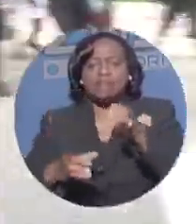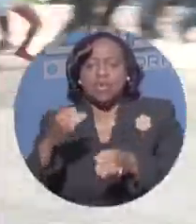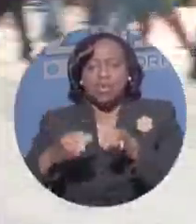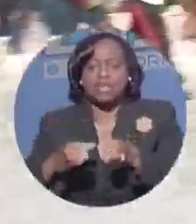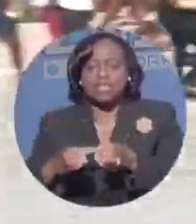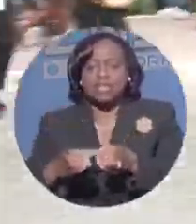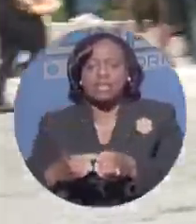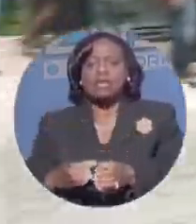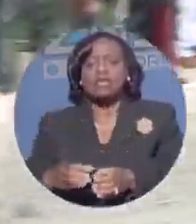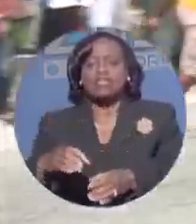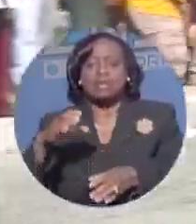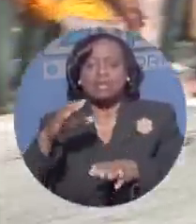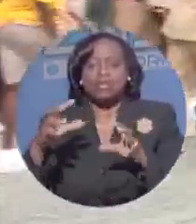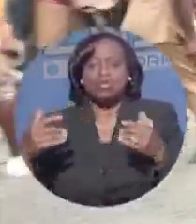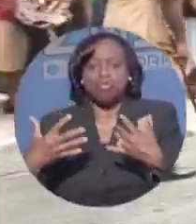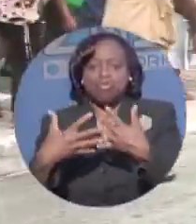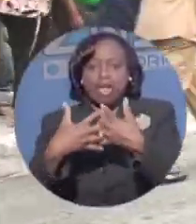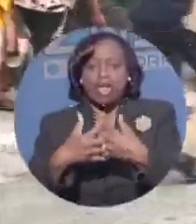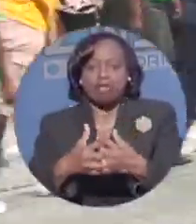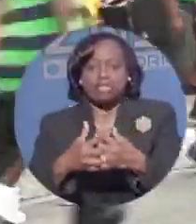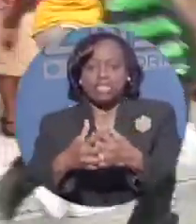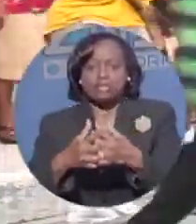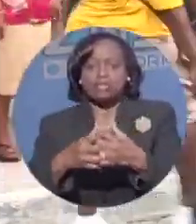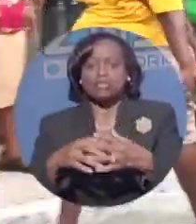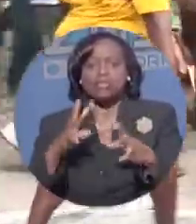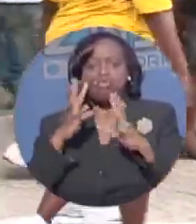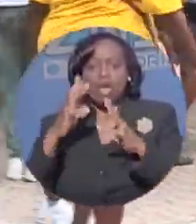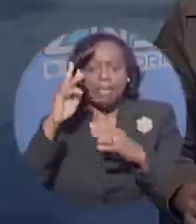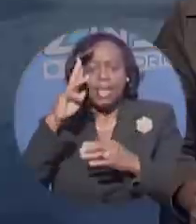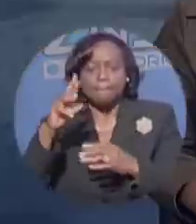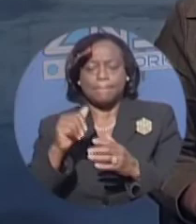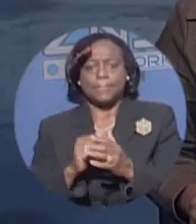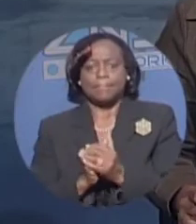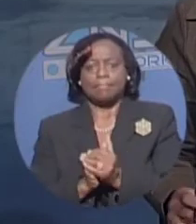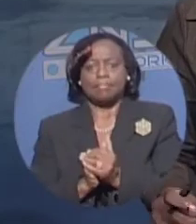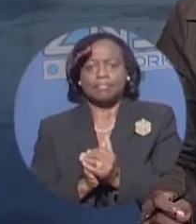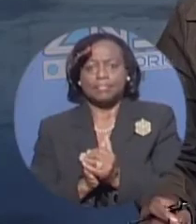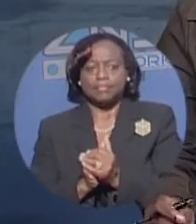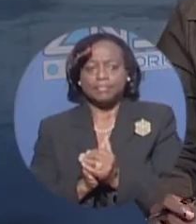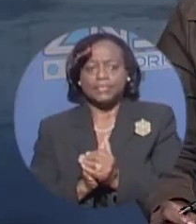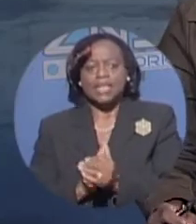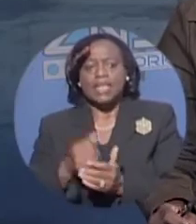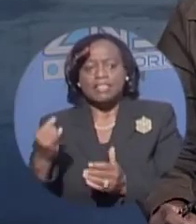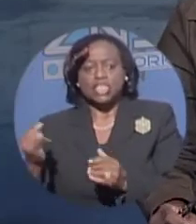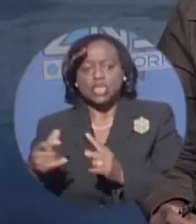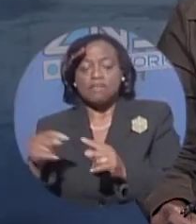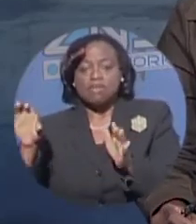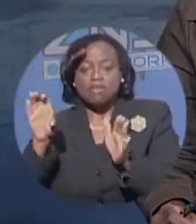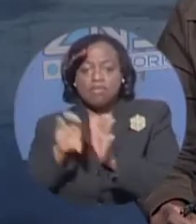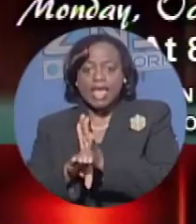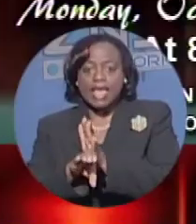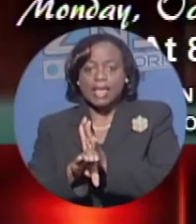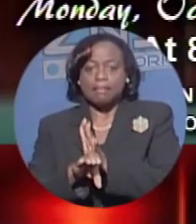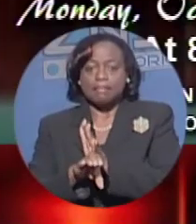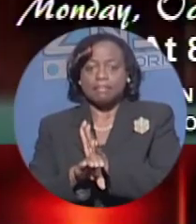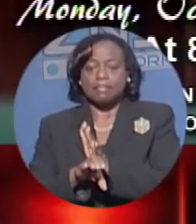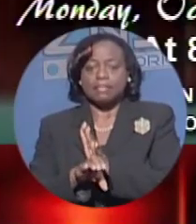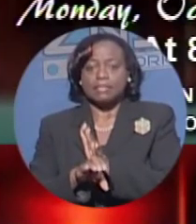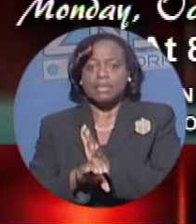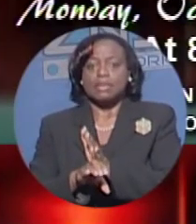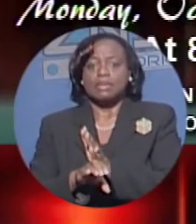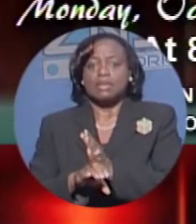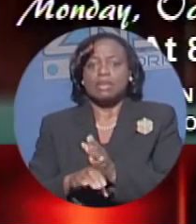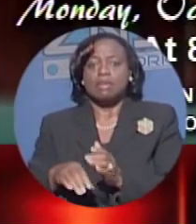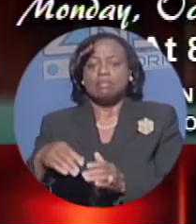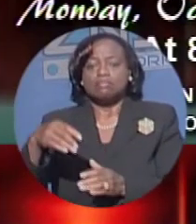was whisked away in a waiting prison bus. Fern Carey, ZNS News. The issue of crime to be at the forefront tonight, Prime Minister Ingram will deliver